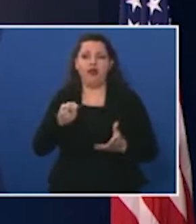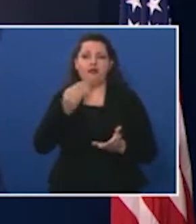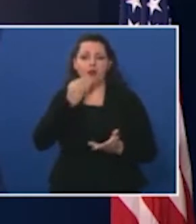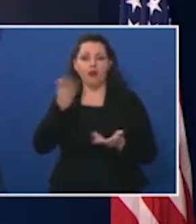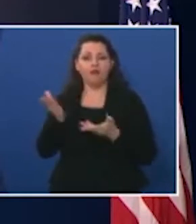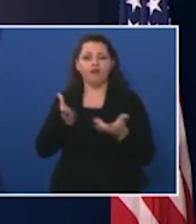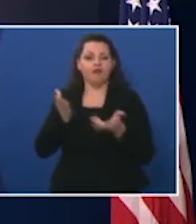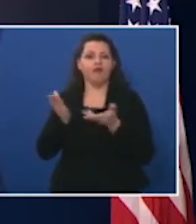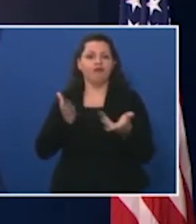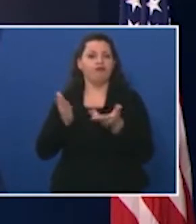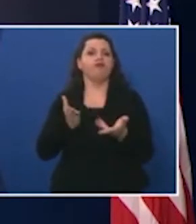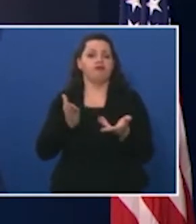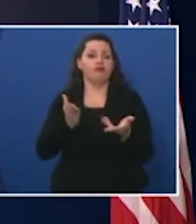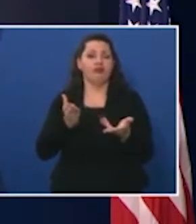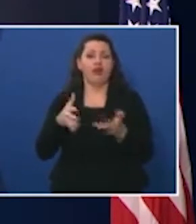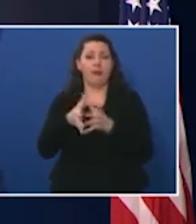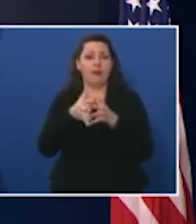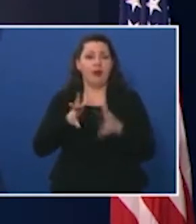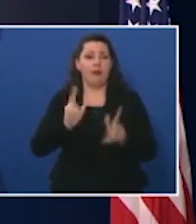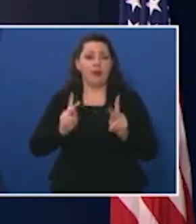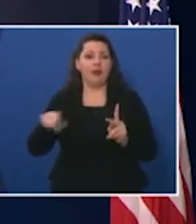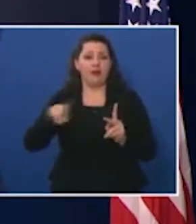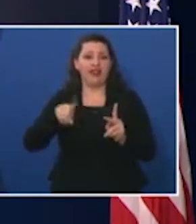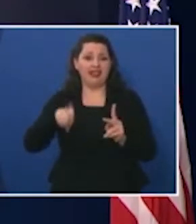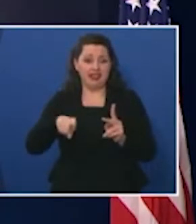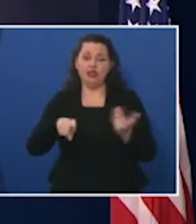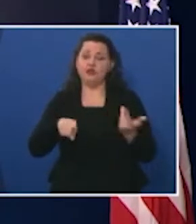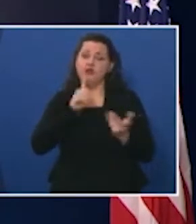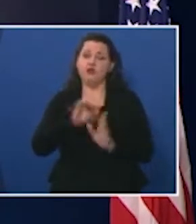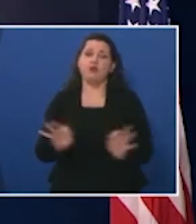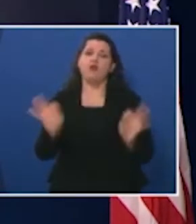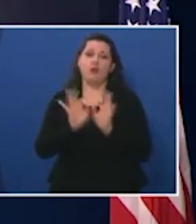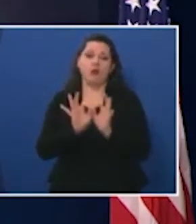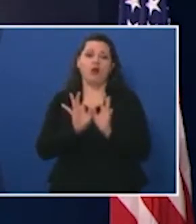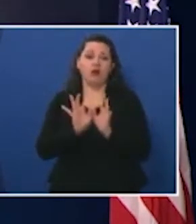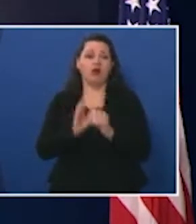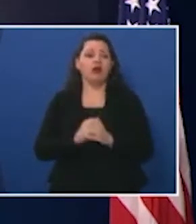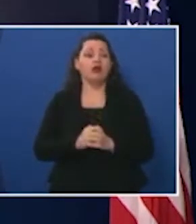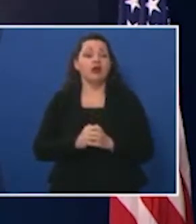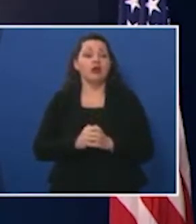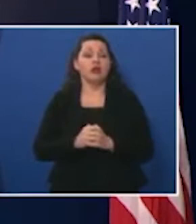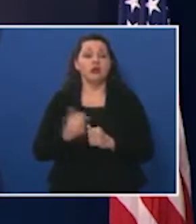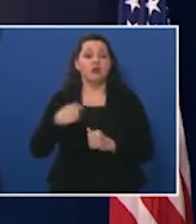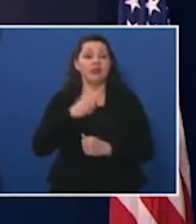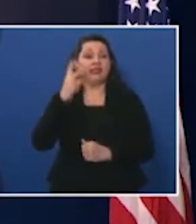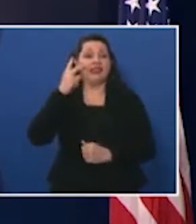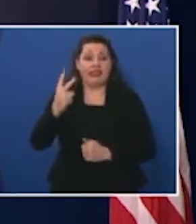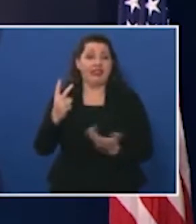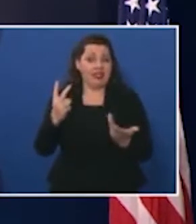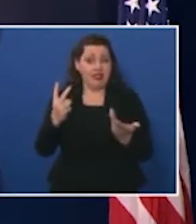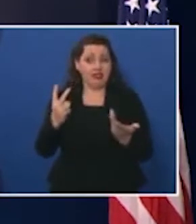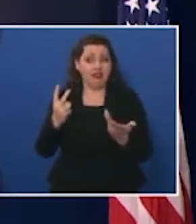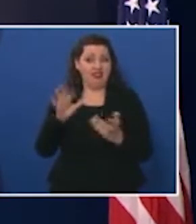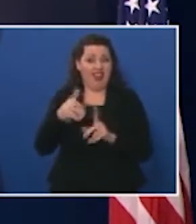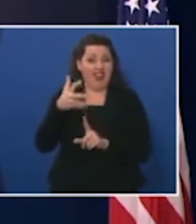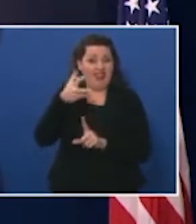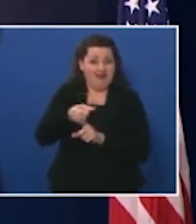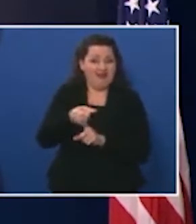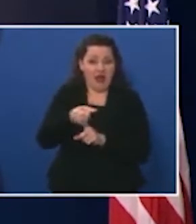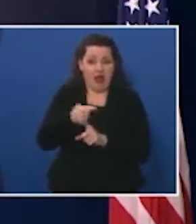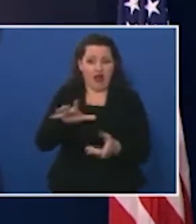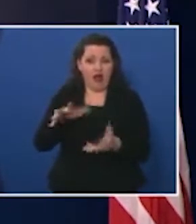and other goods Americans need during this pandemic was essential and we're already seeing some signs of the impact of